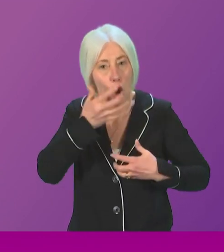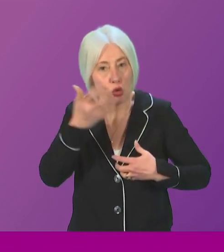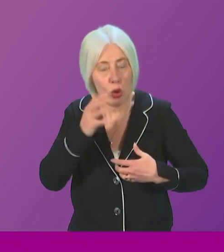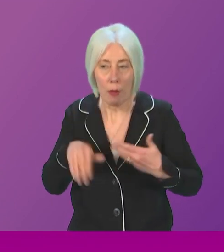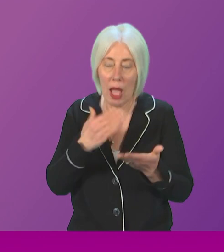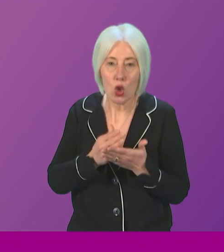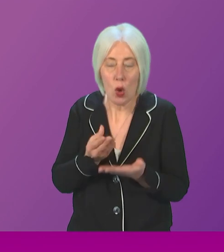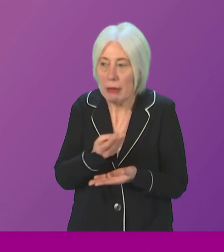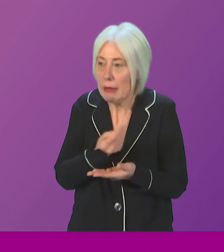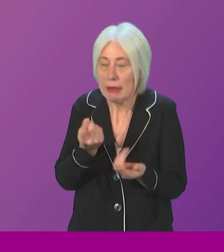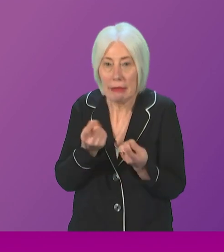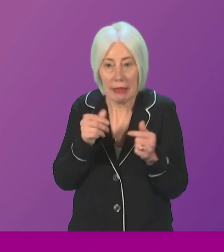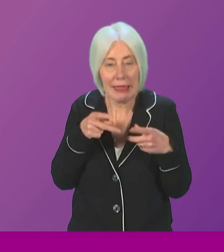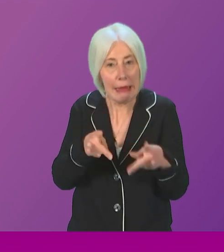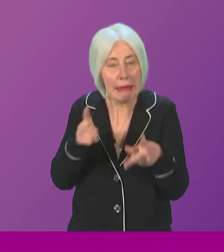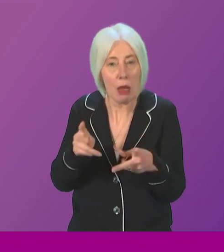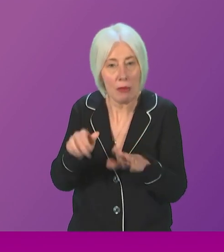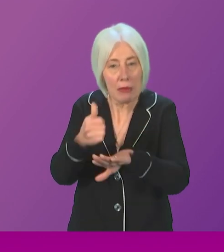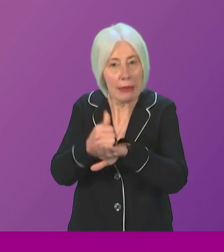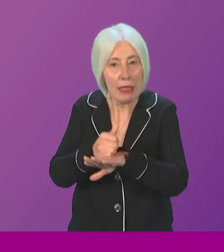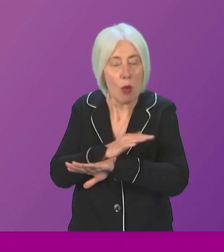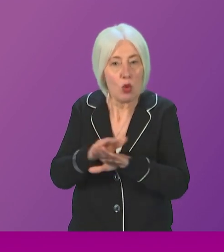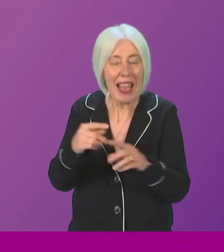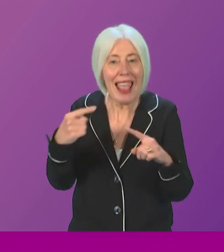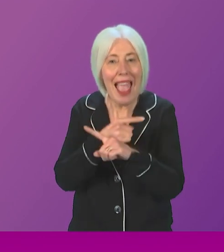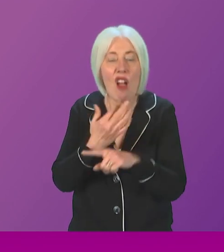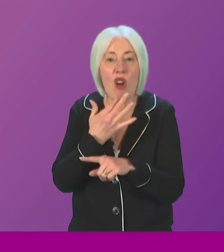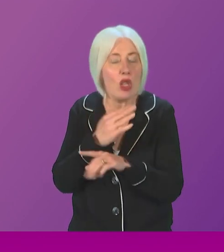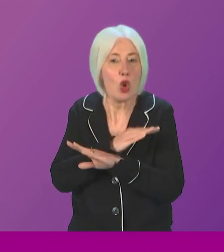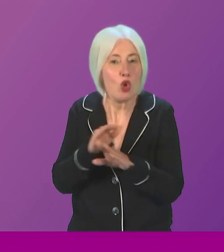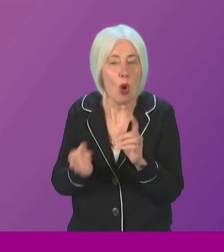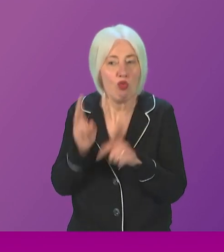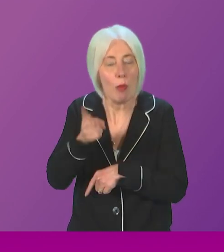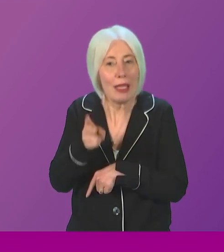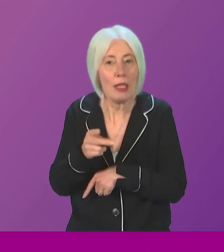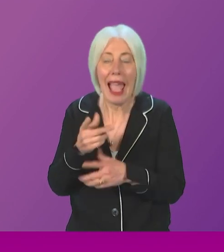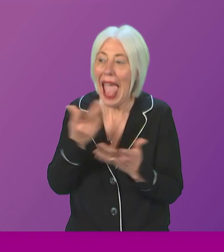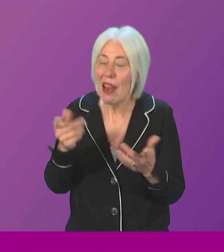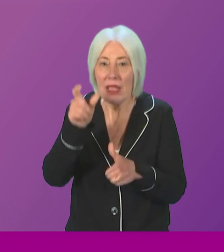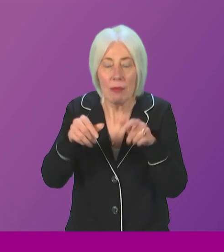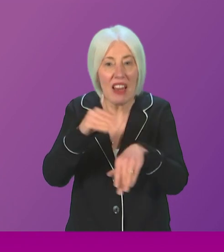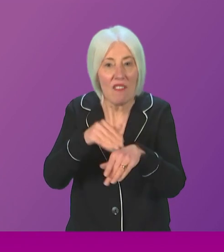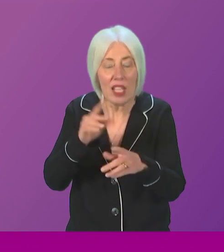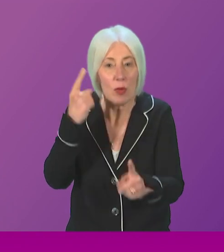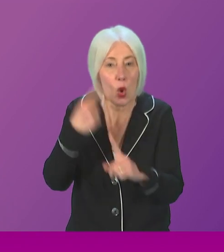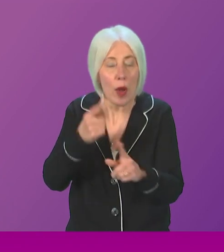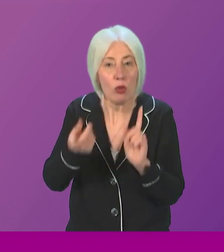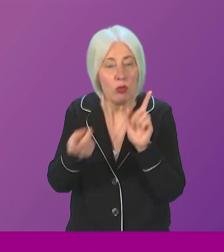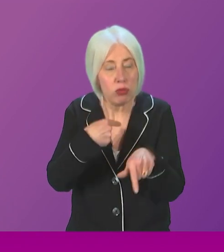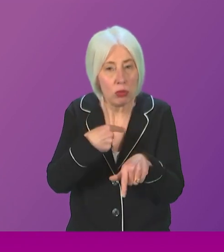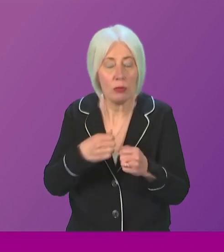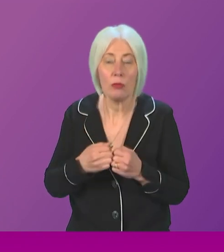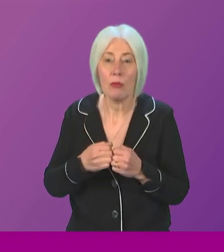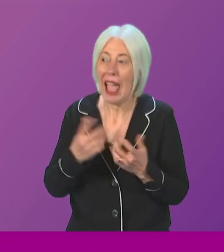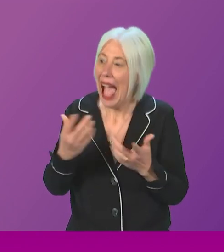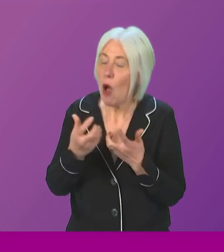ensure similar errors are not repeated, that all those affected will be contacted as swiftly as possible? And can he indicate what work is underway